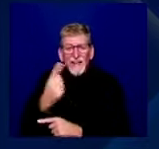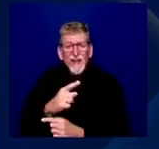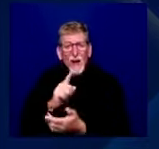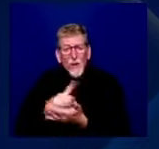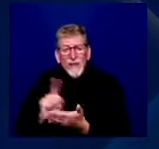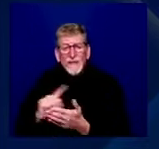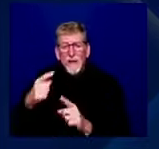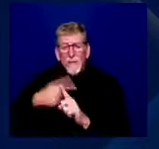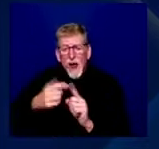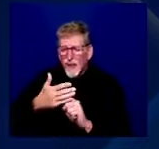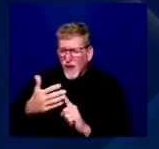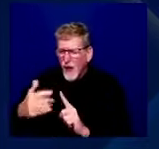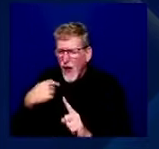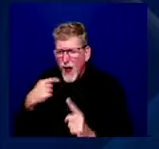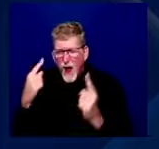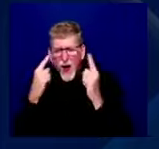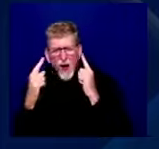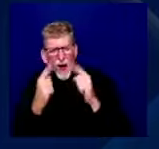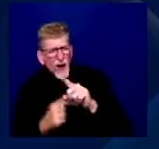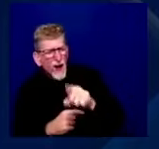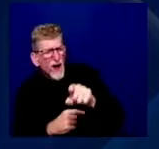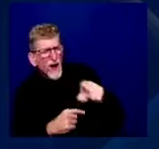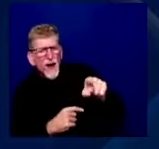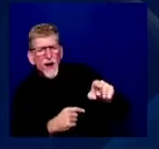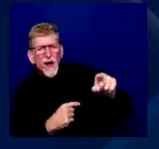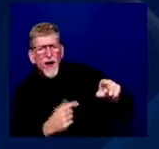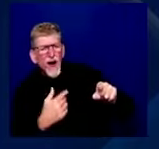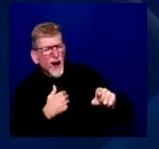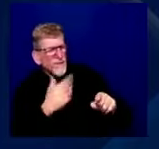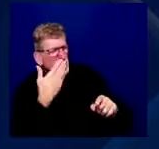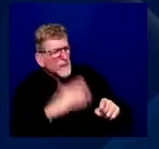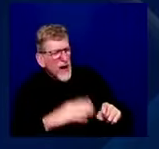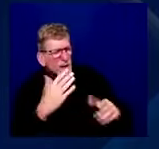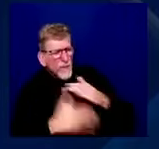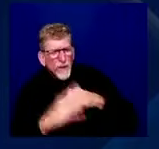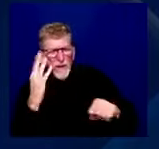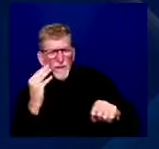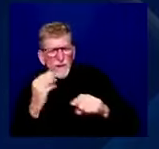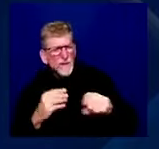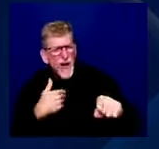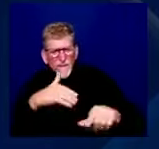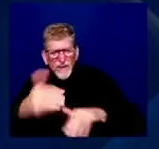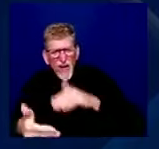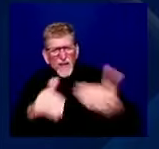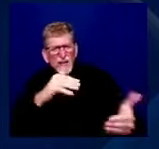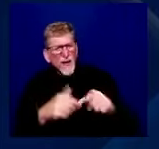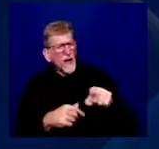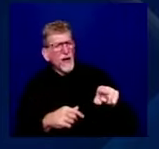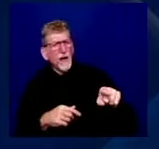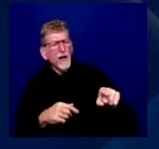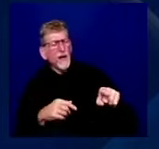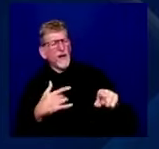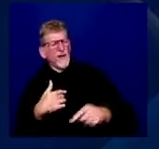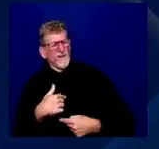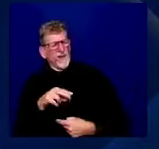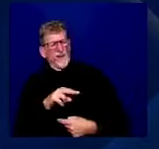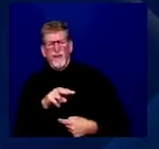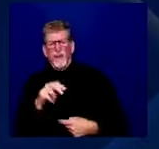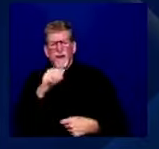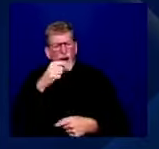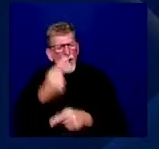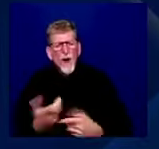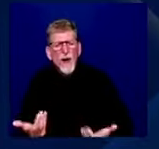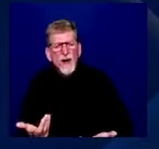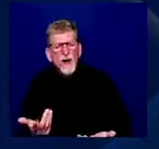experiences and other women that were losing their lives. And I began to think to myself, something just isn't right. And that's when I began to do the research myself. And I came to understand